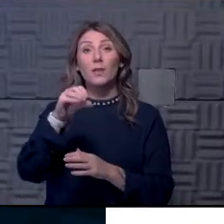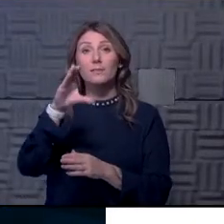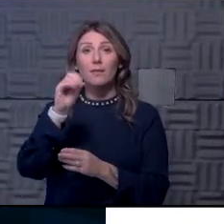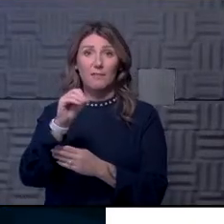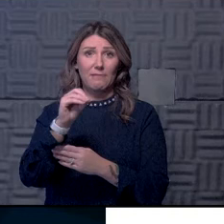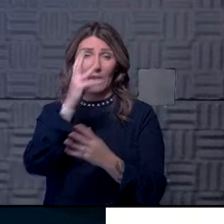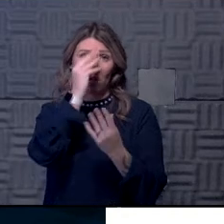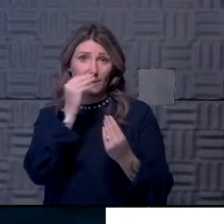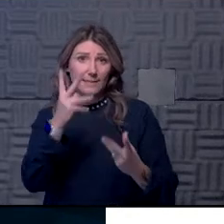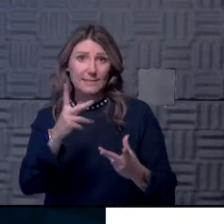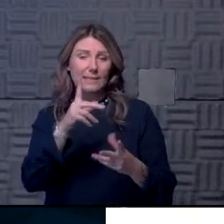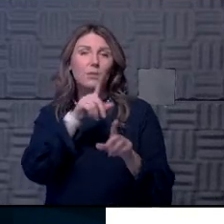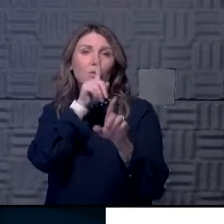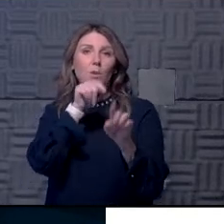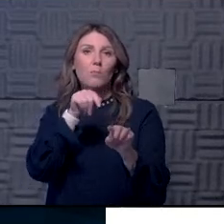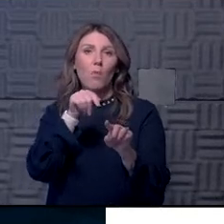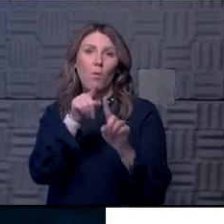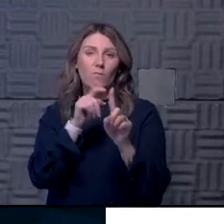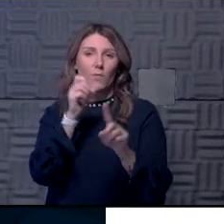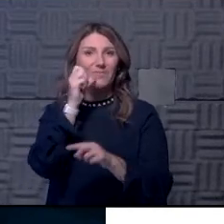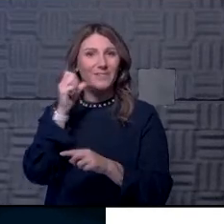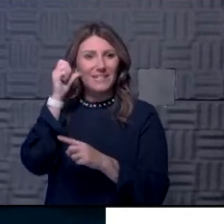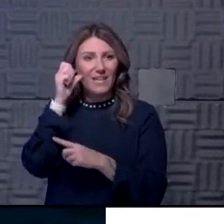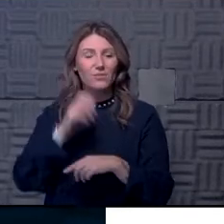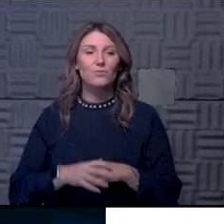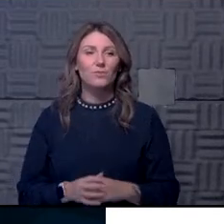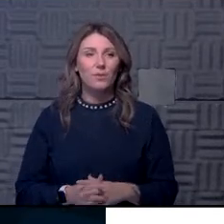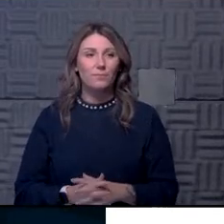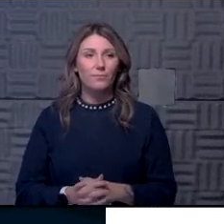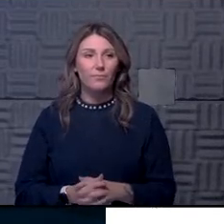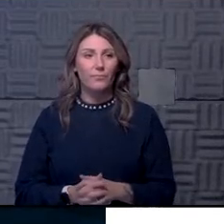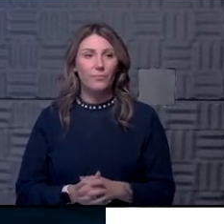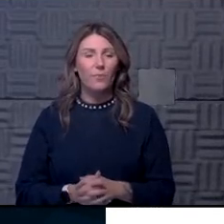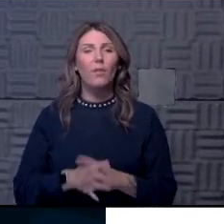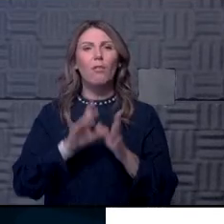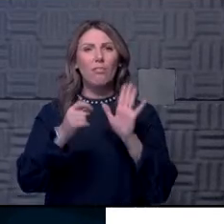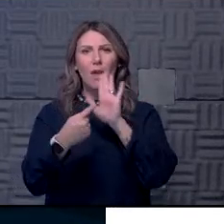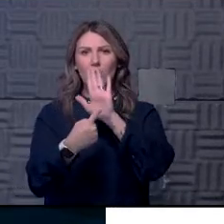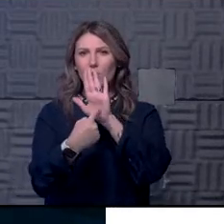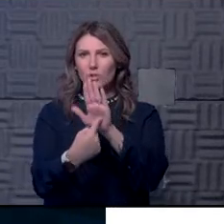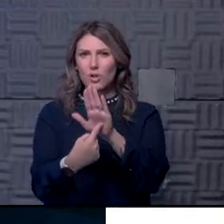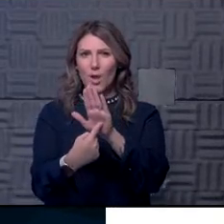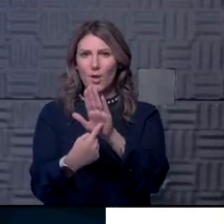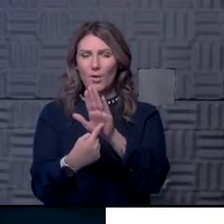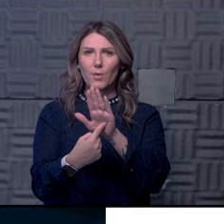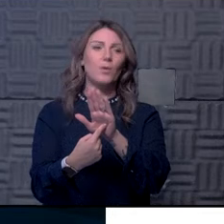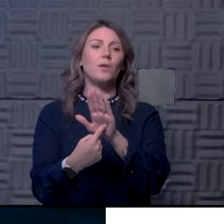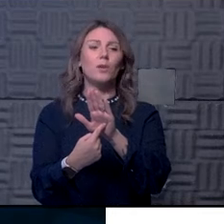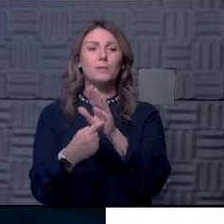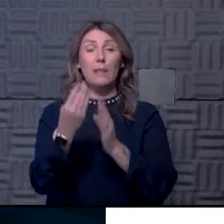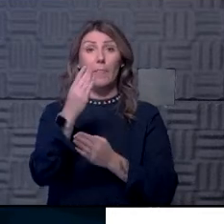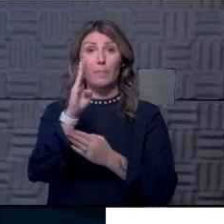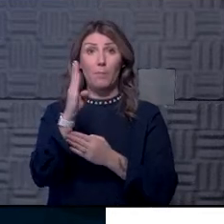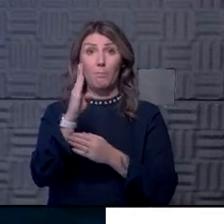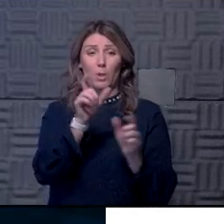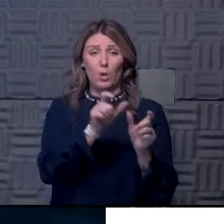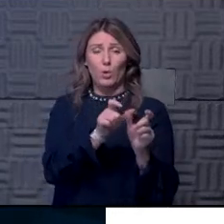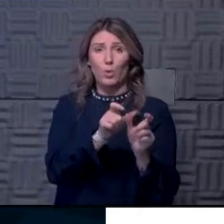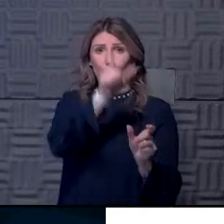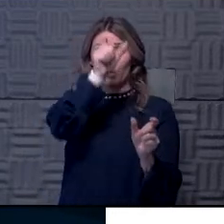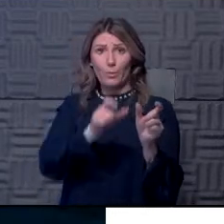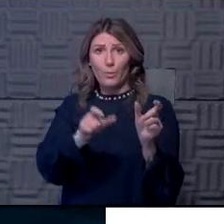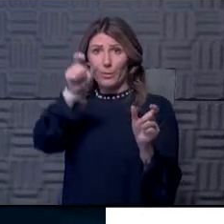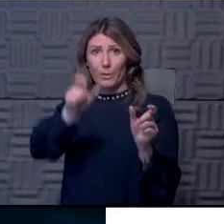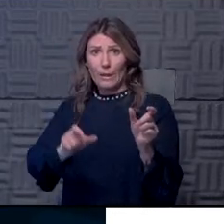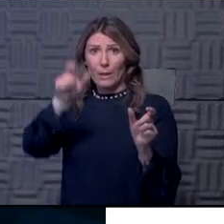data reported as of yesterday. Um, this is, uh, sort of showing. In the blue bars, the percent